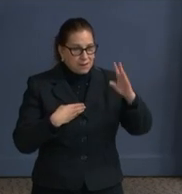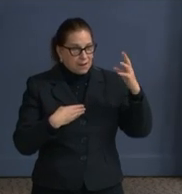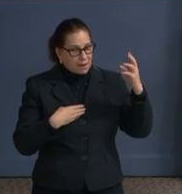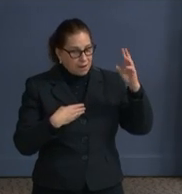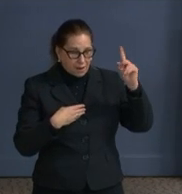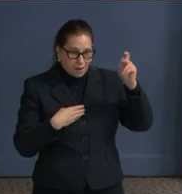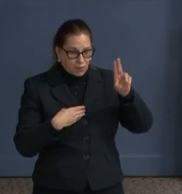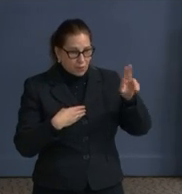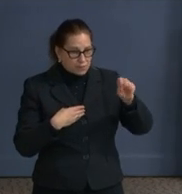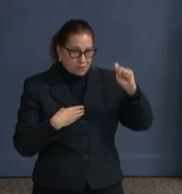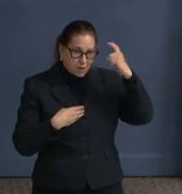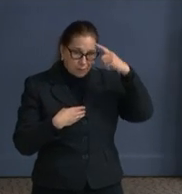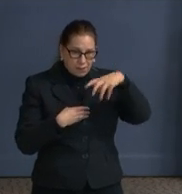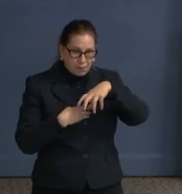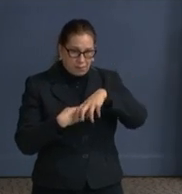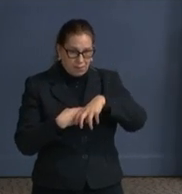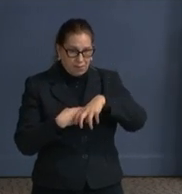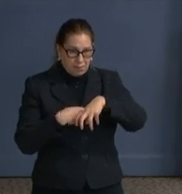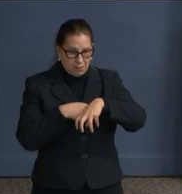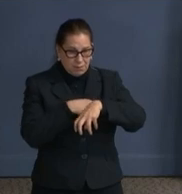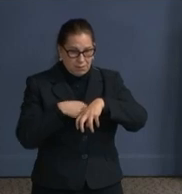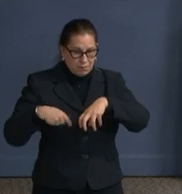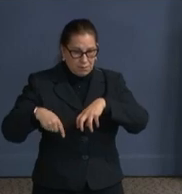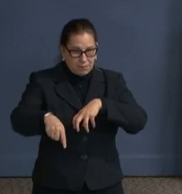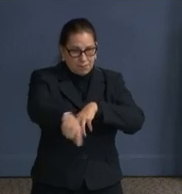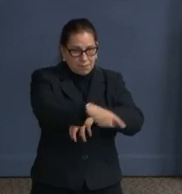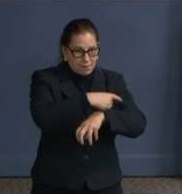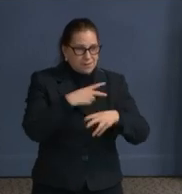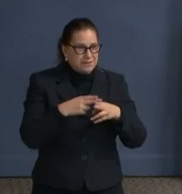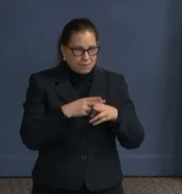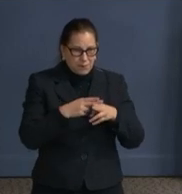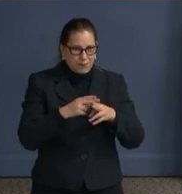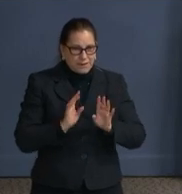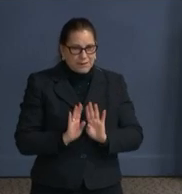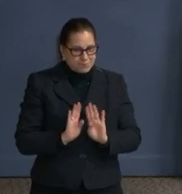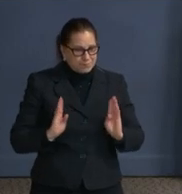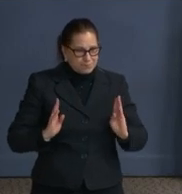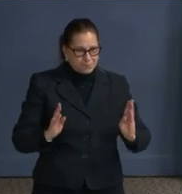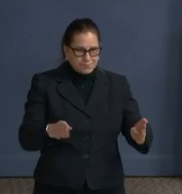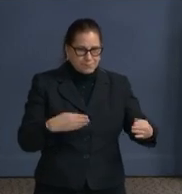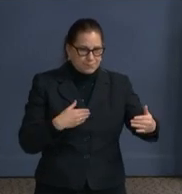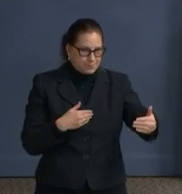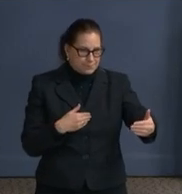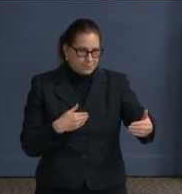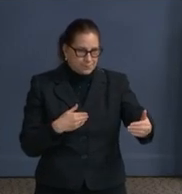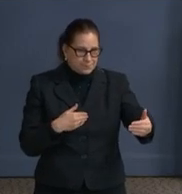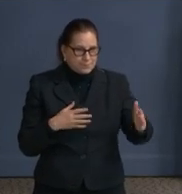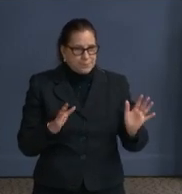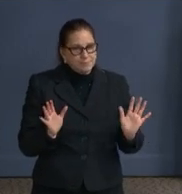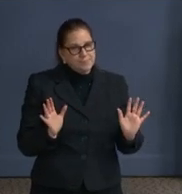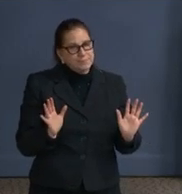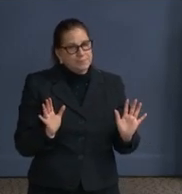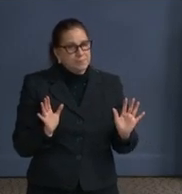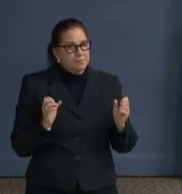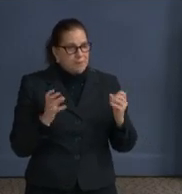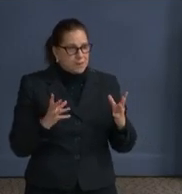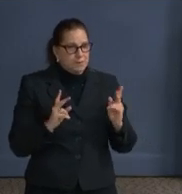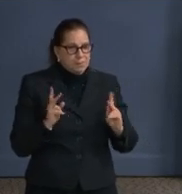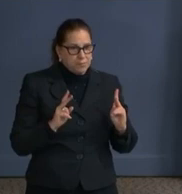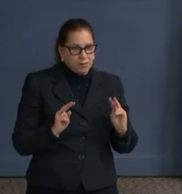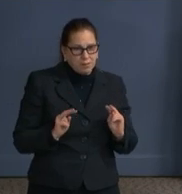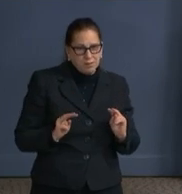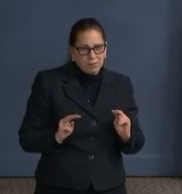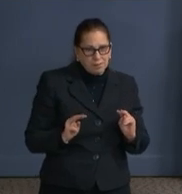So I think that there is some view from all of us that there are still some very volatile events